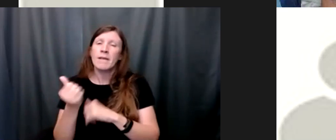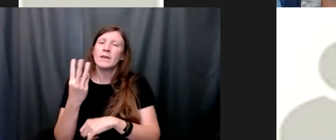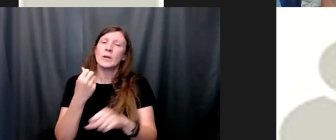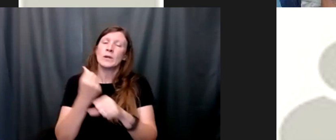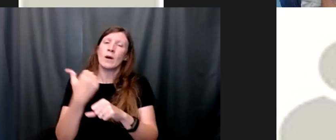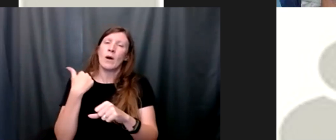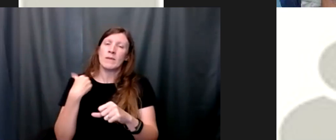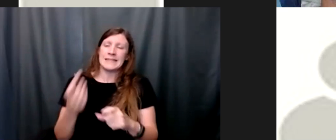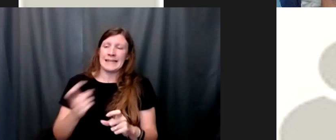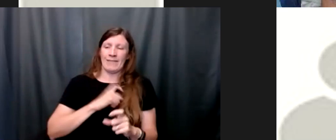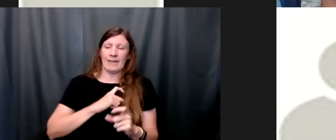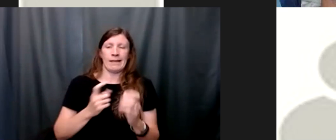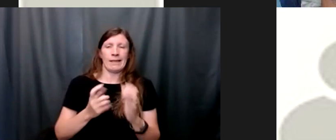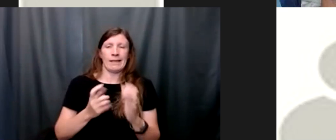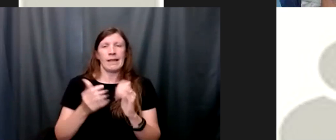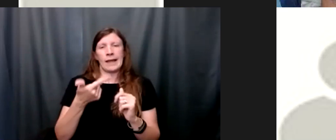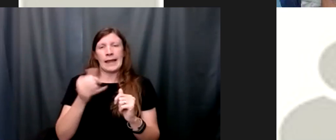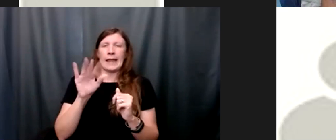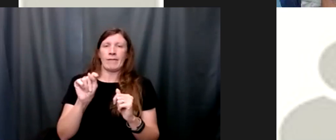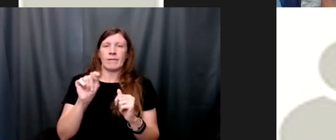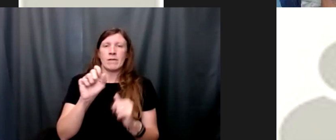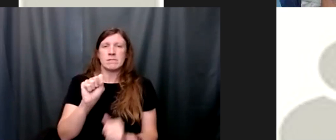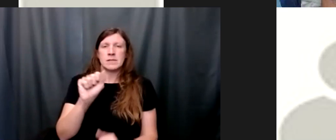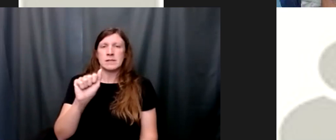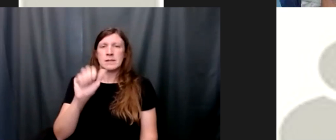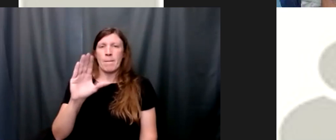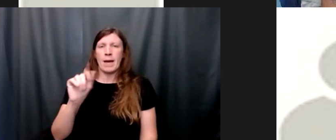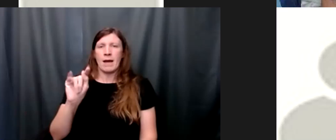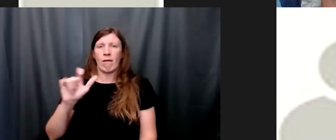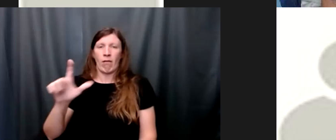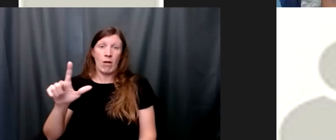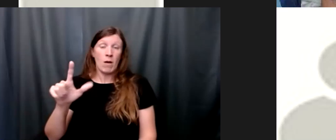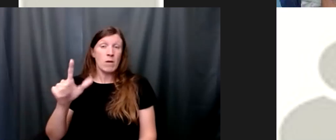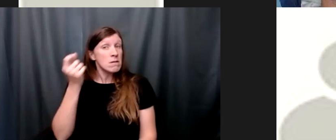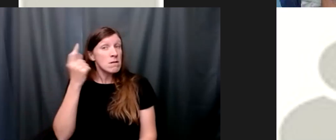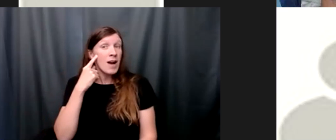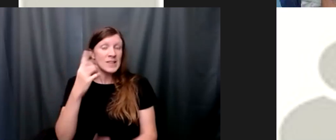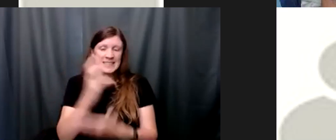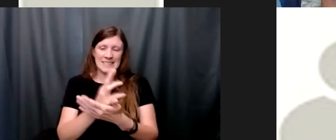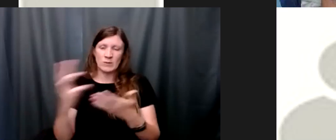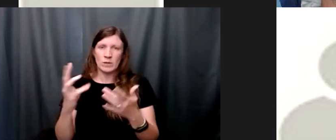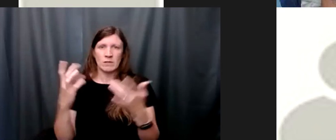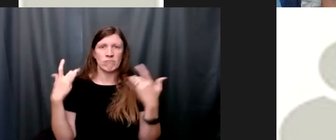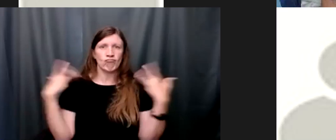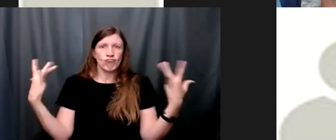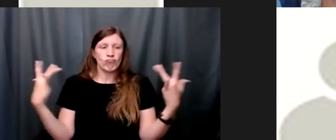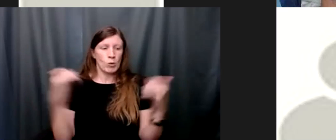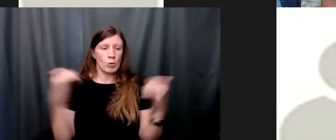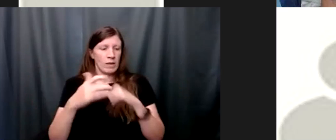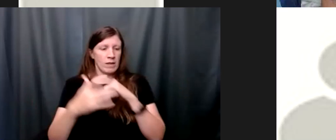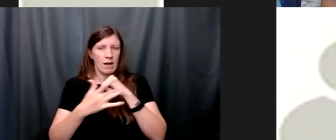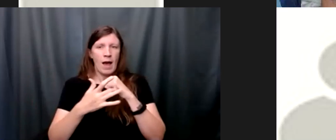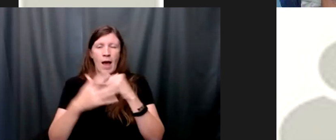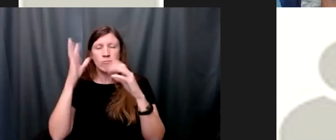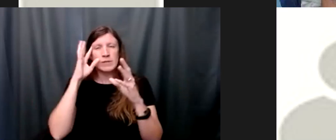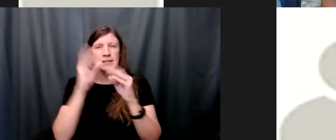that sabbatical i decided i was going to go offline my goal was six weeks i was going to pretend it was 1992 no texting